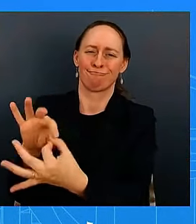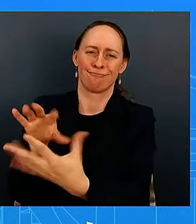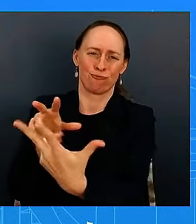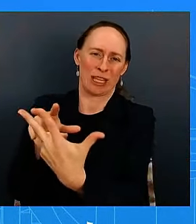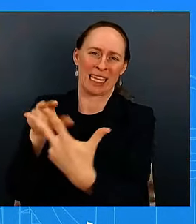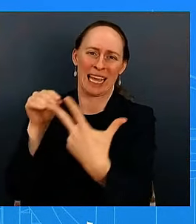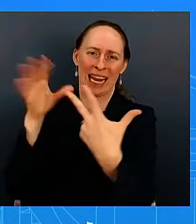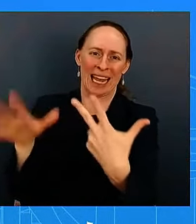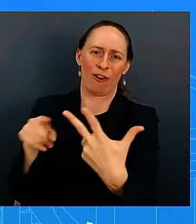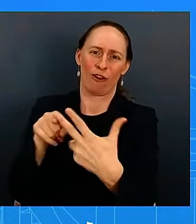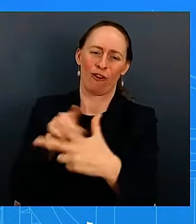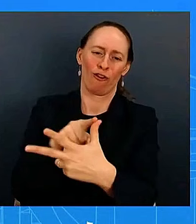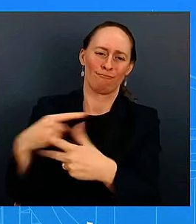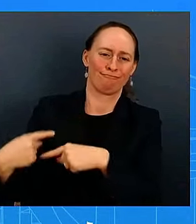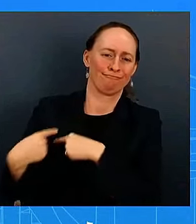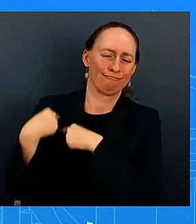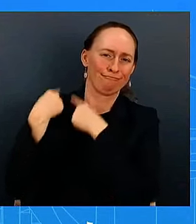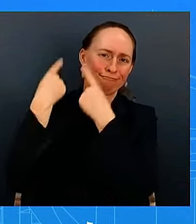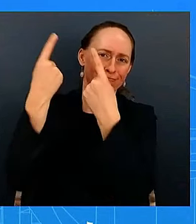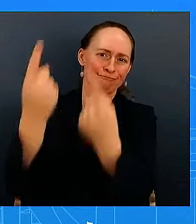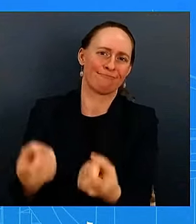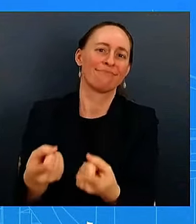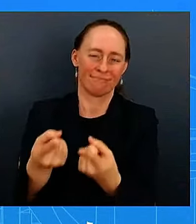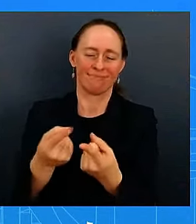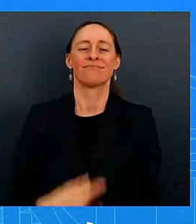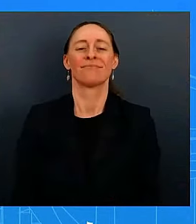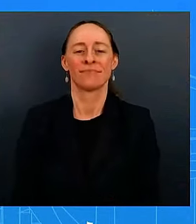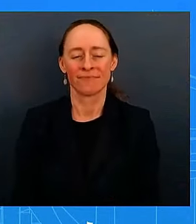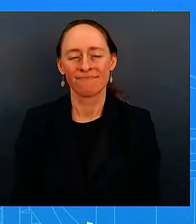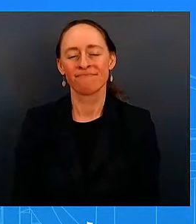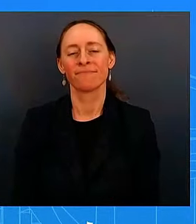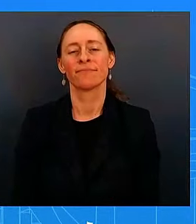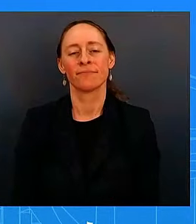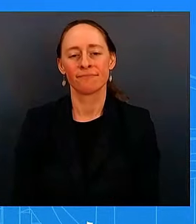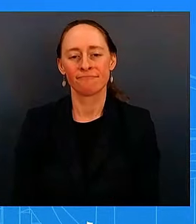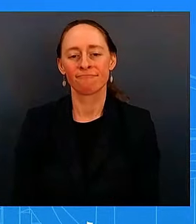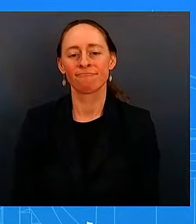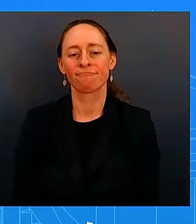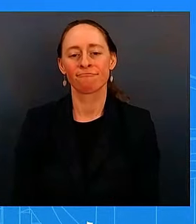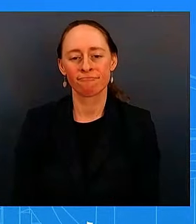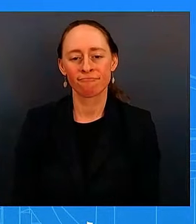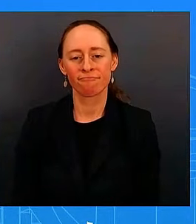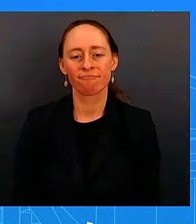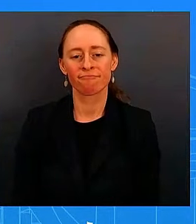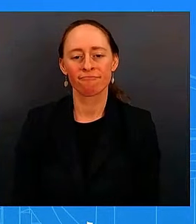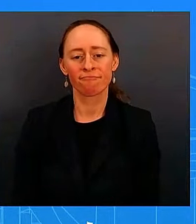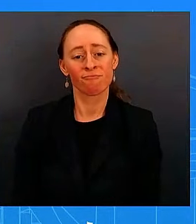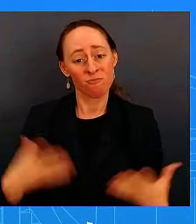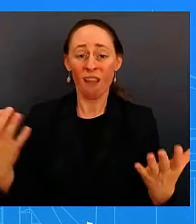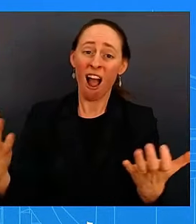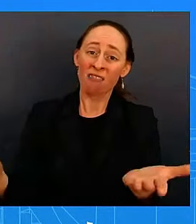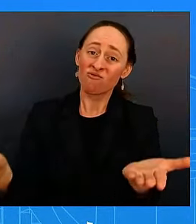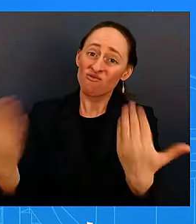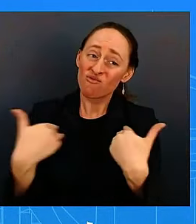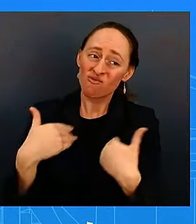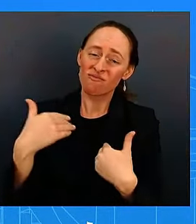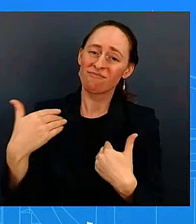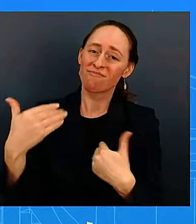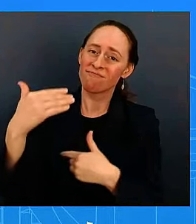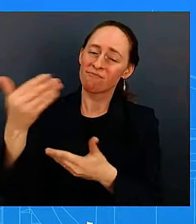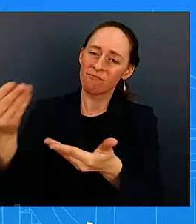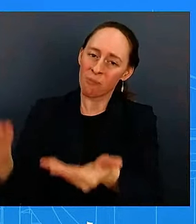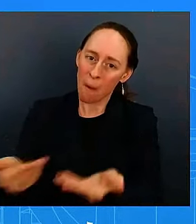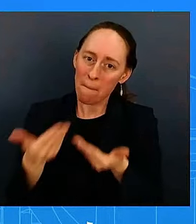do do he took it a step further obviously by having them in his hometown and so diplomacy